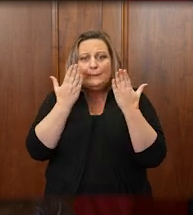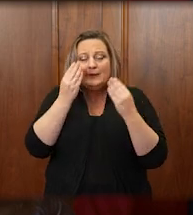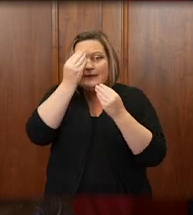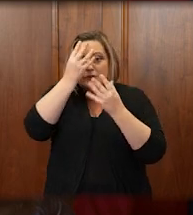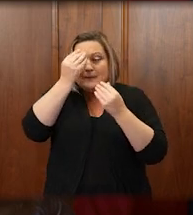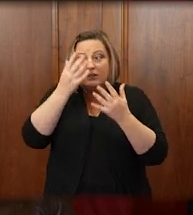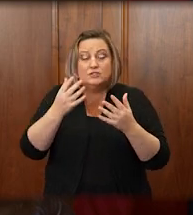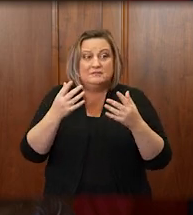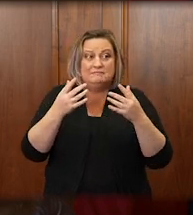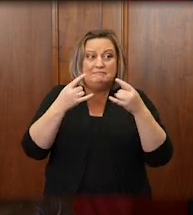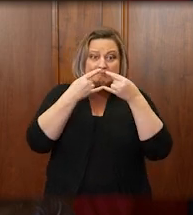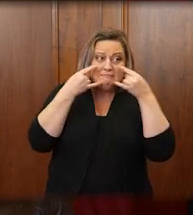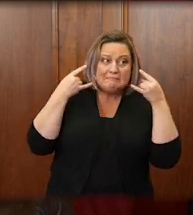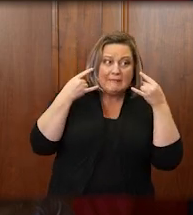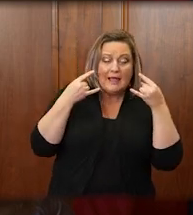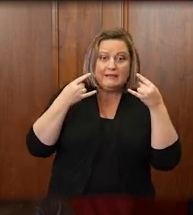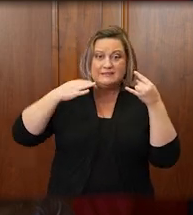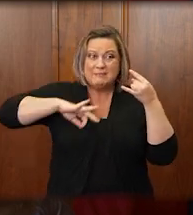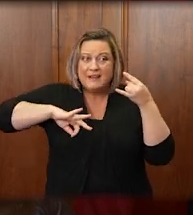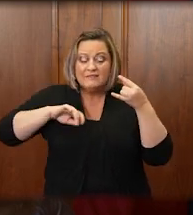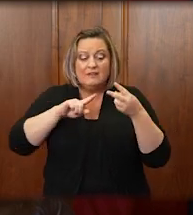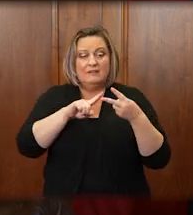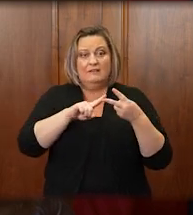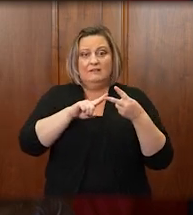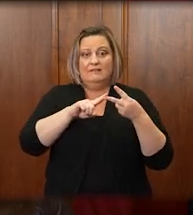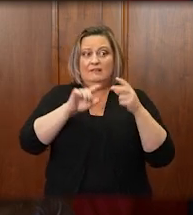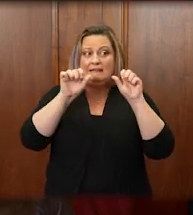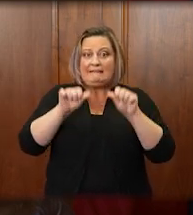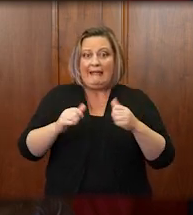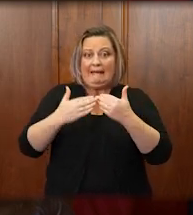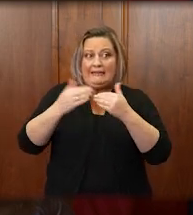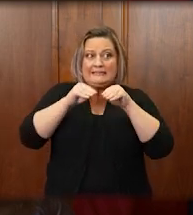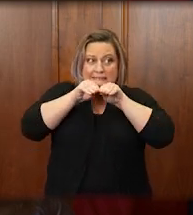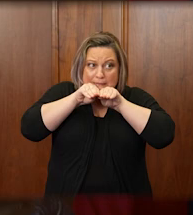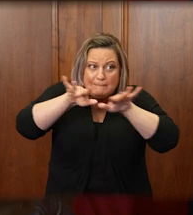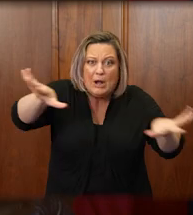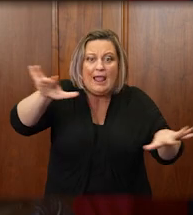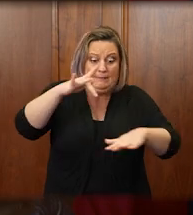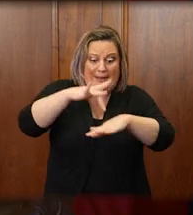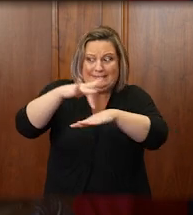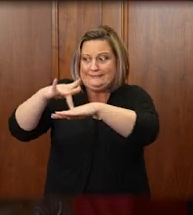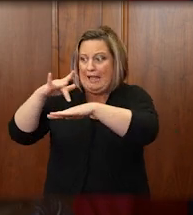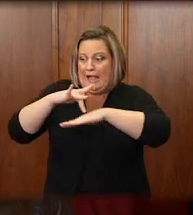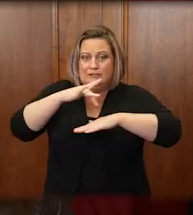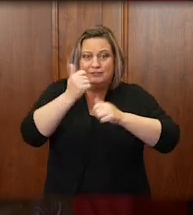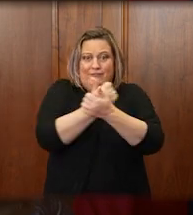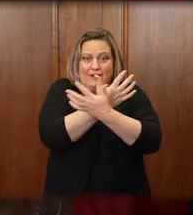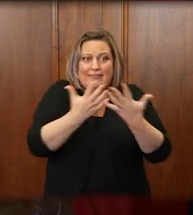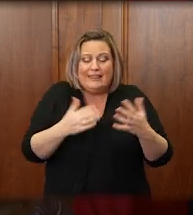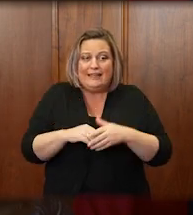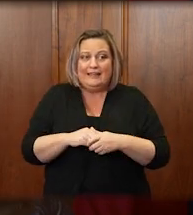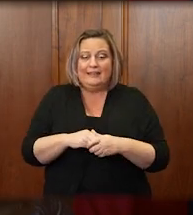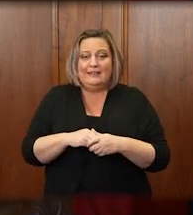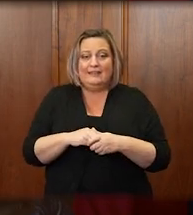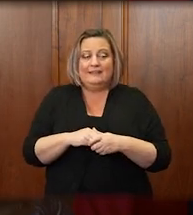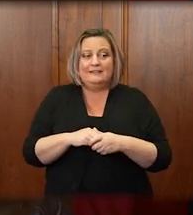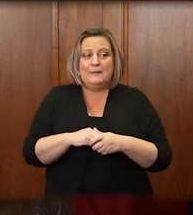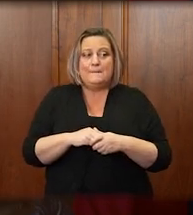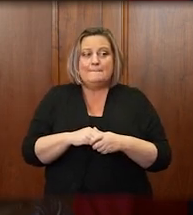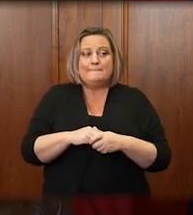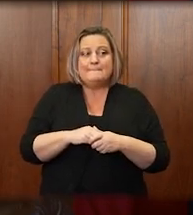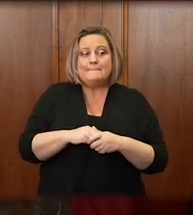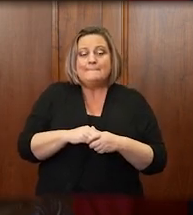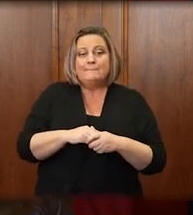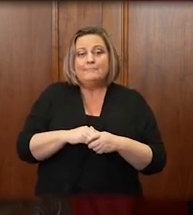know if masks were useful. We thought the virus could be readily spread by touching surfaces an infected person might have touched.